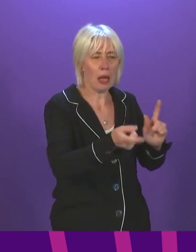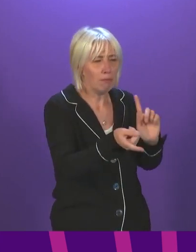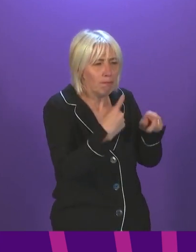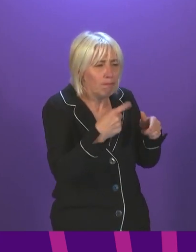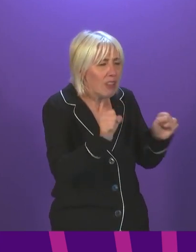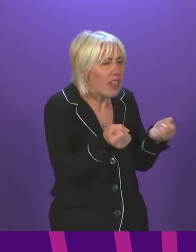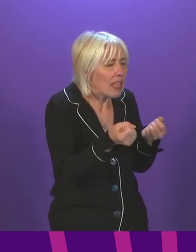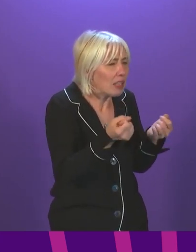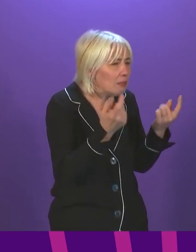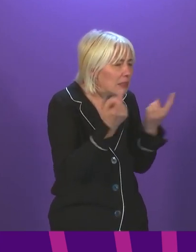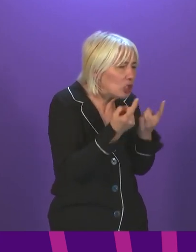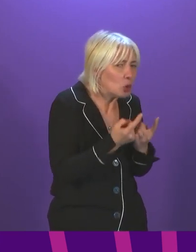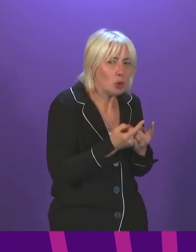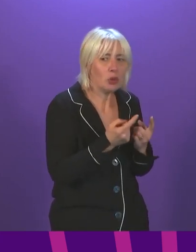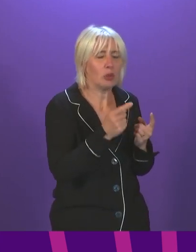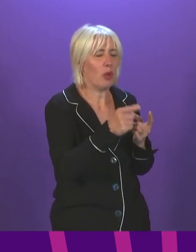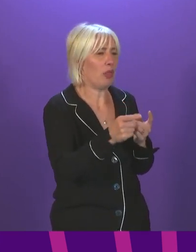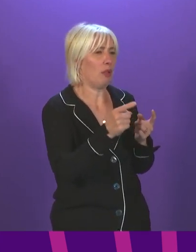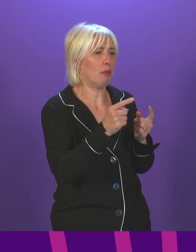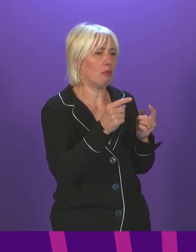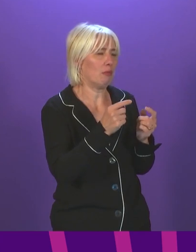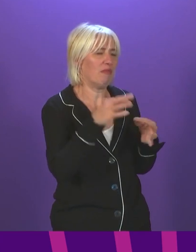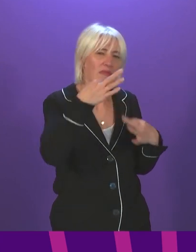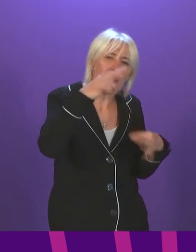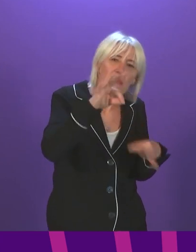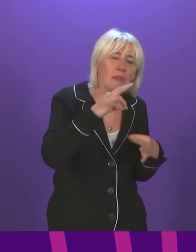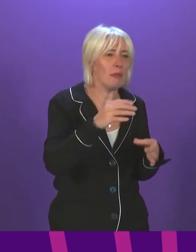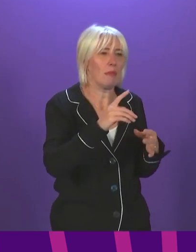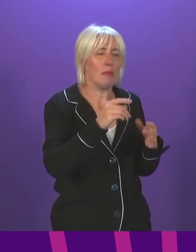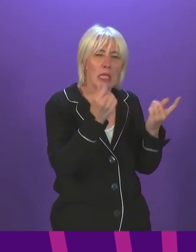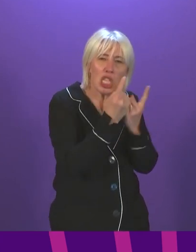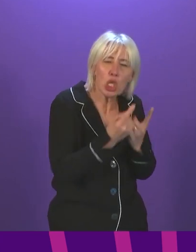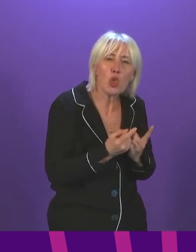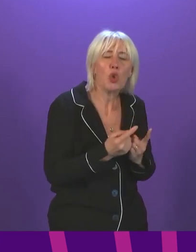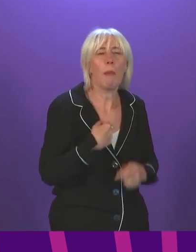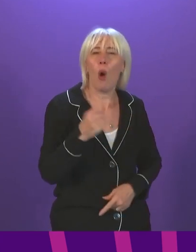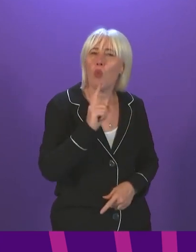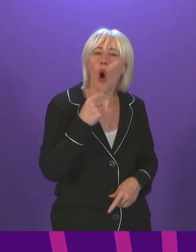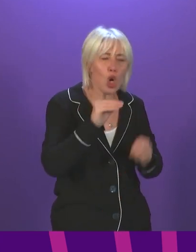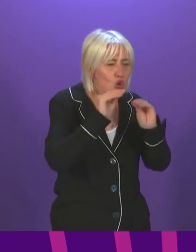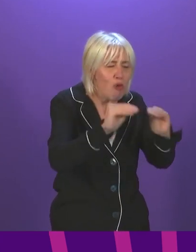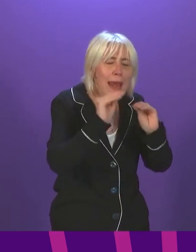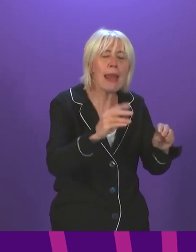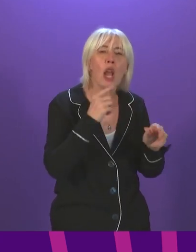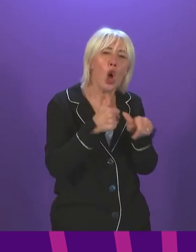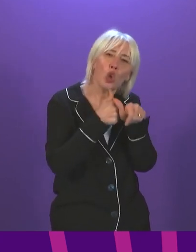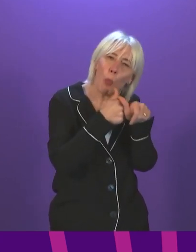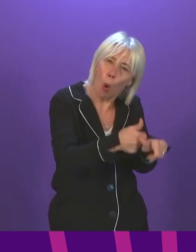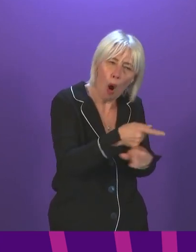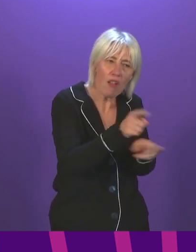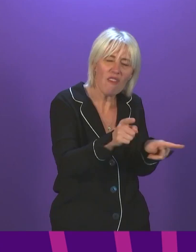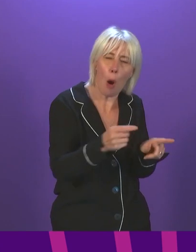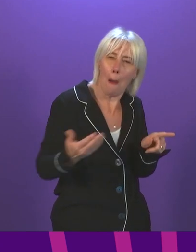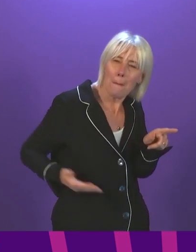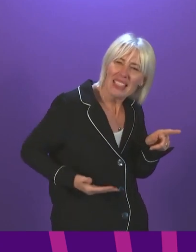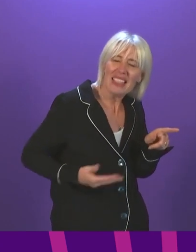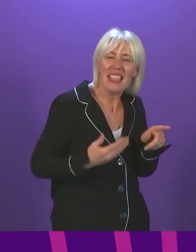certificates. Can the First Minister please provide an update on what training and support will be in place for businesses, events